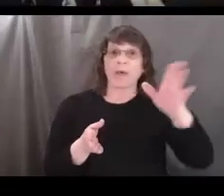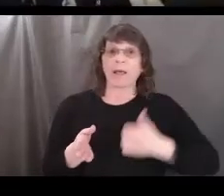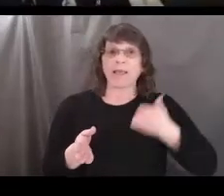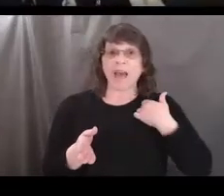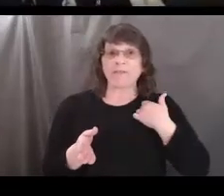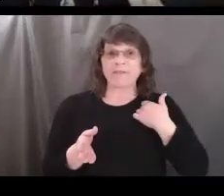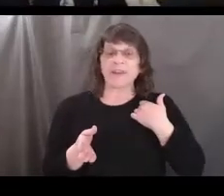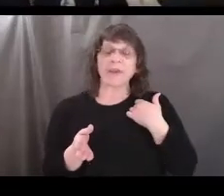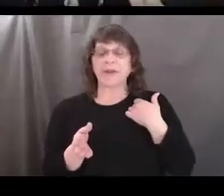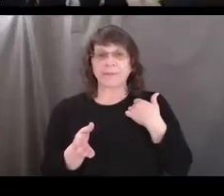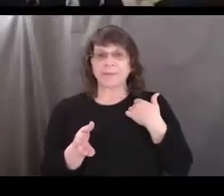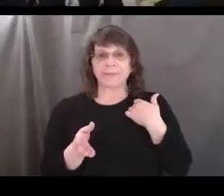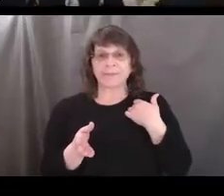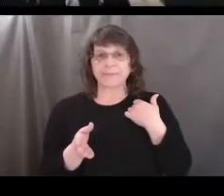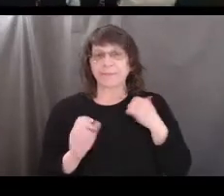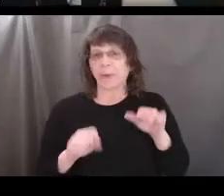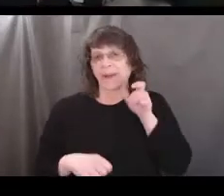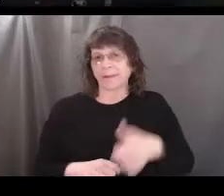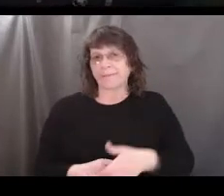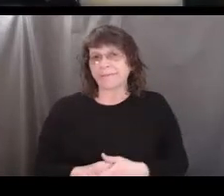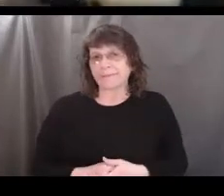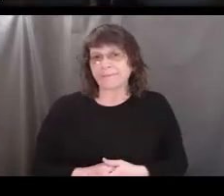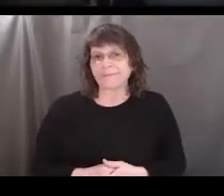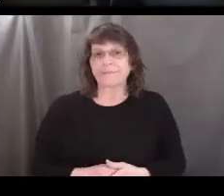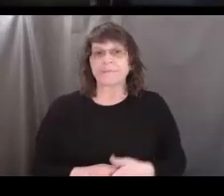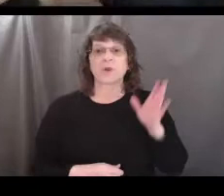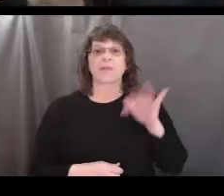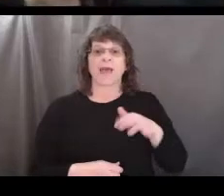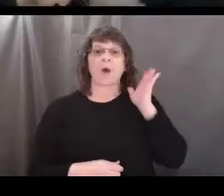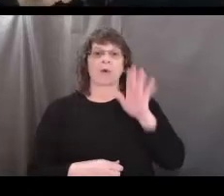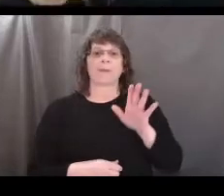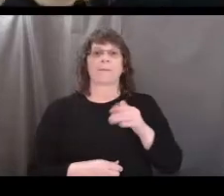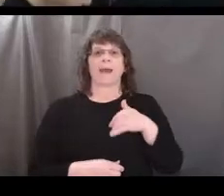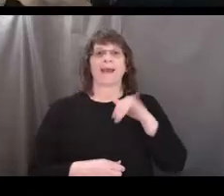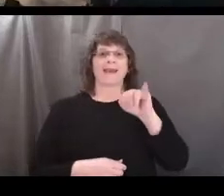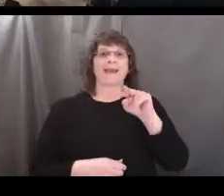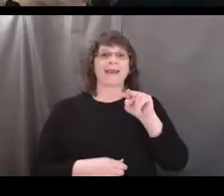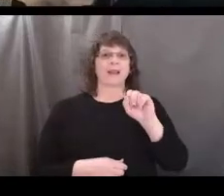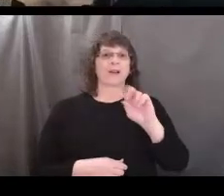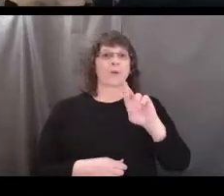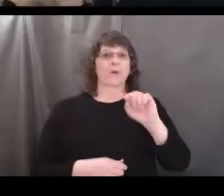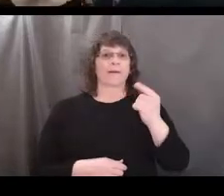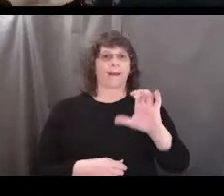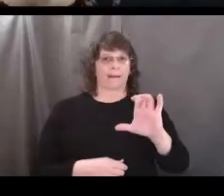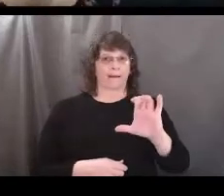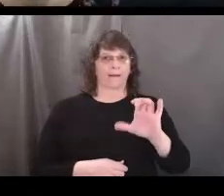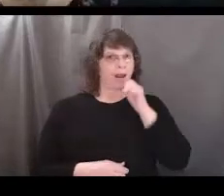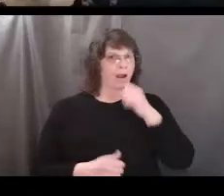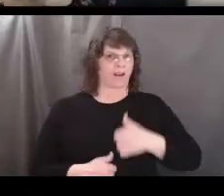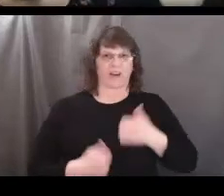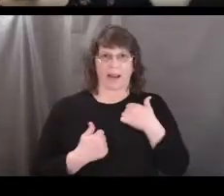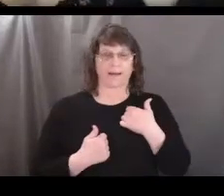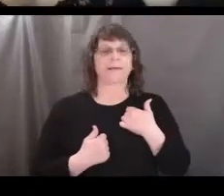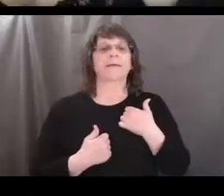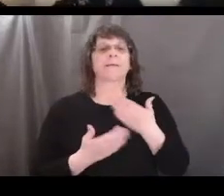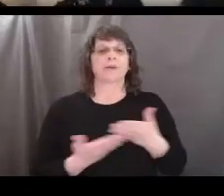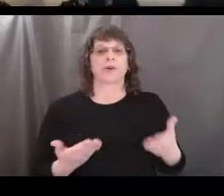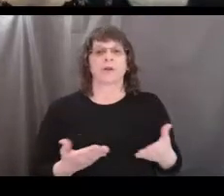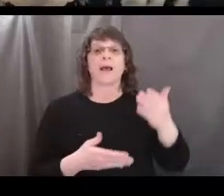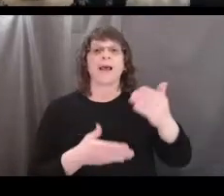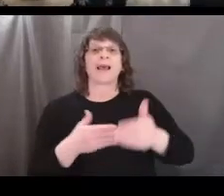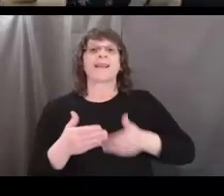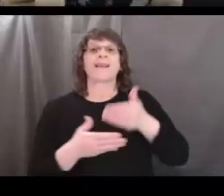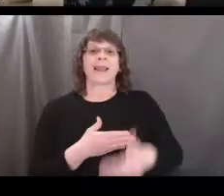going to be alive? Probably not. So this will be my inorganic material. Next, I have this wood cookie.